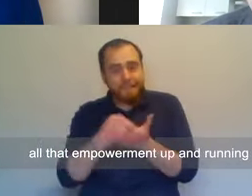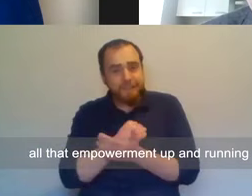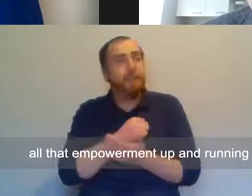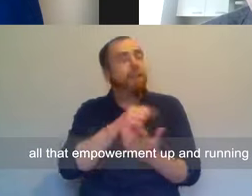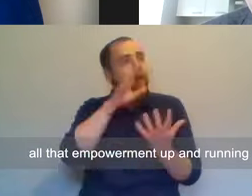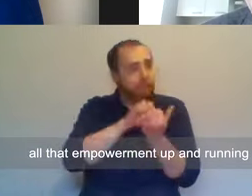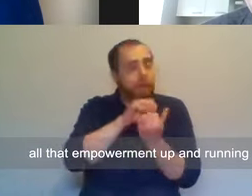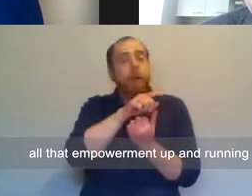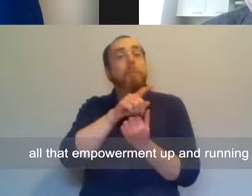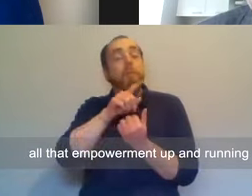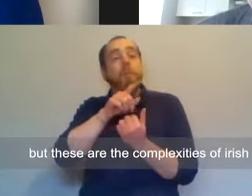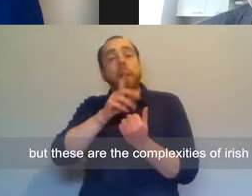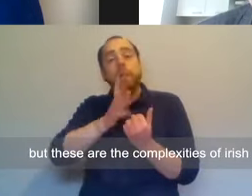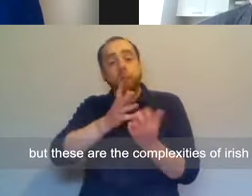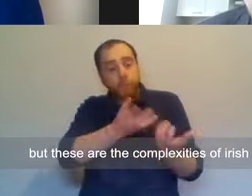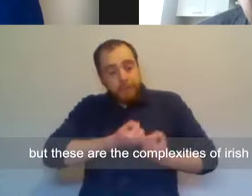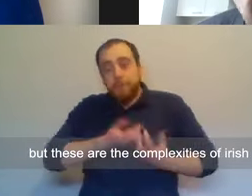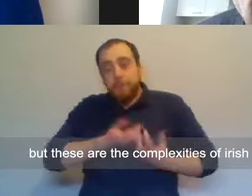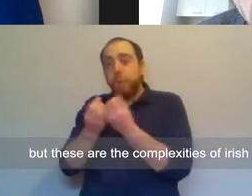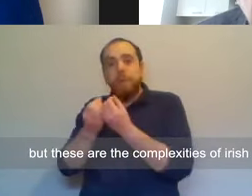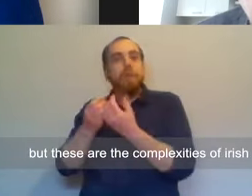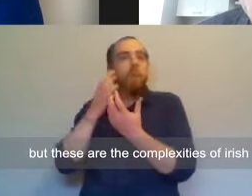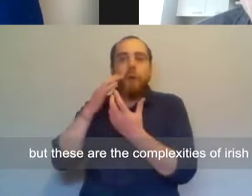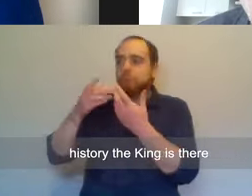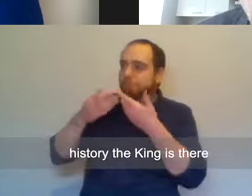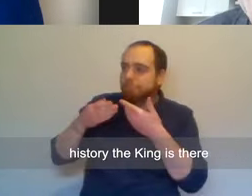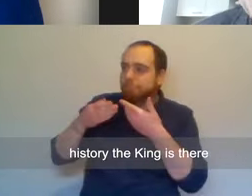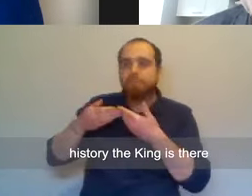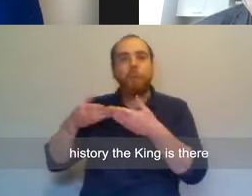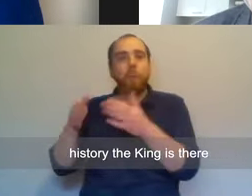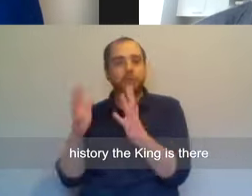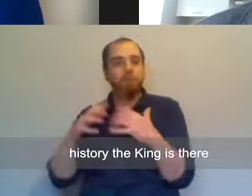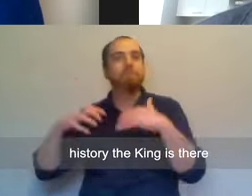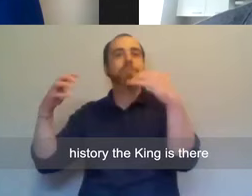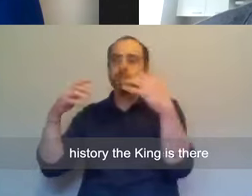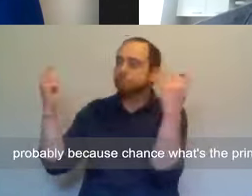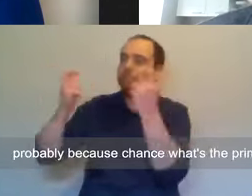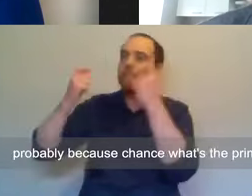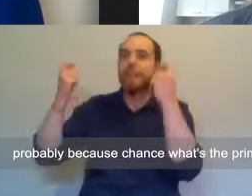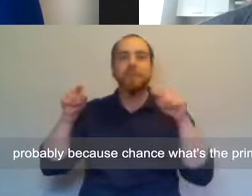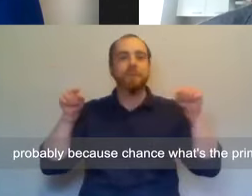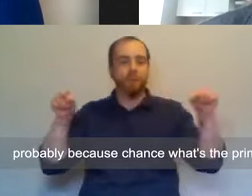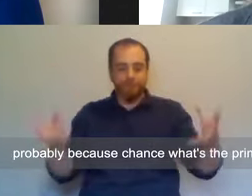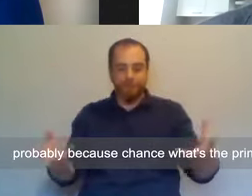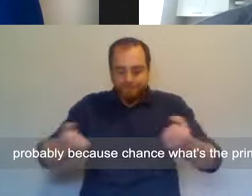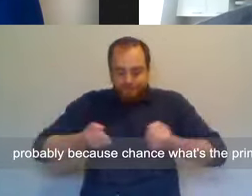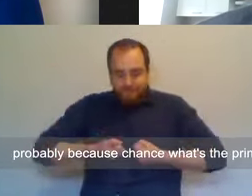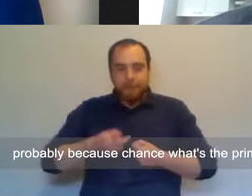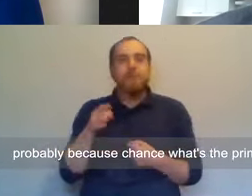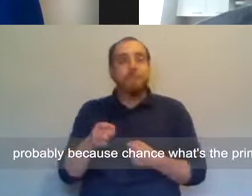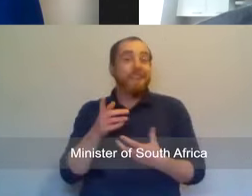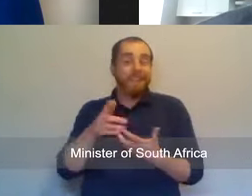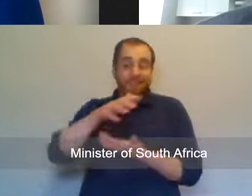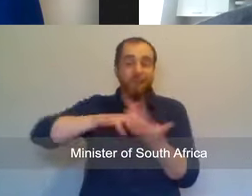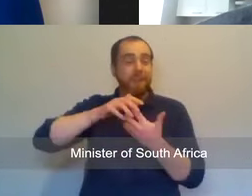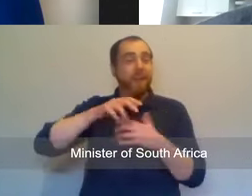an old parliament up and running. But these are the complexities of Irish history. The King is there probably because Jan Smuts,